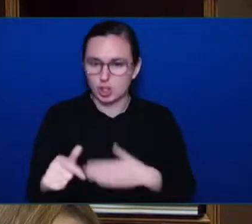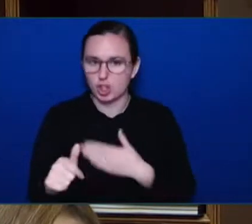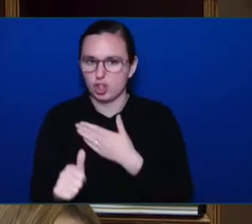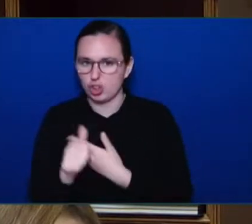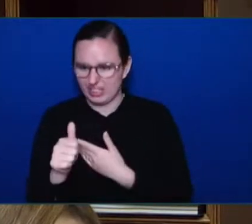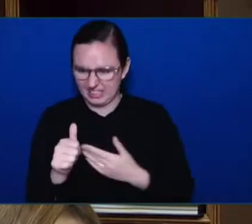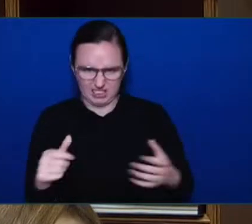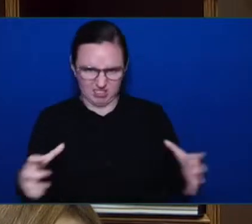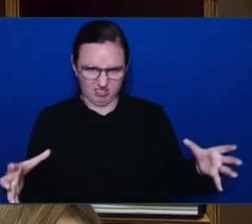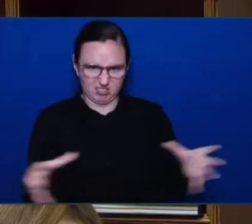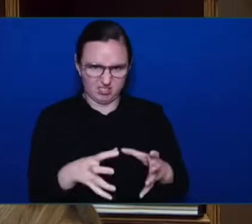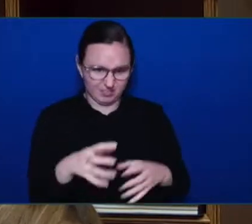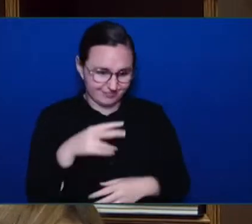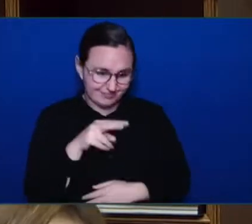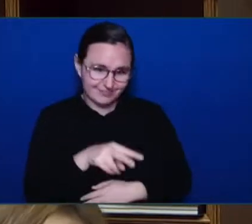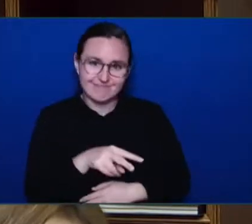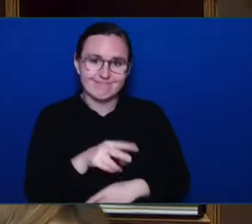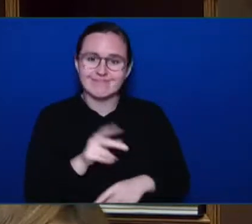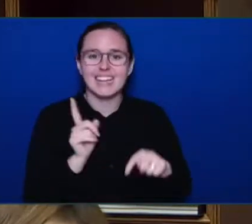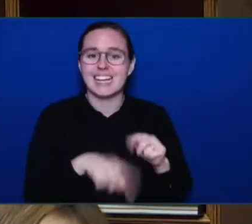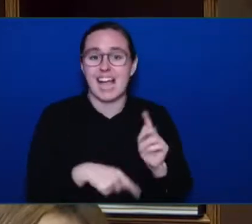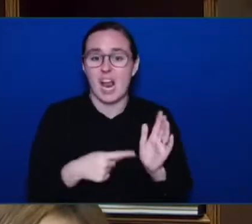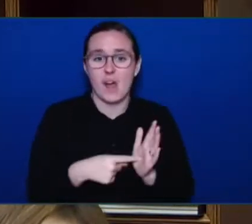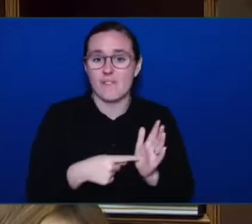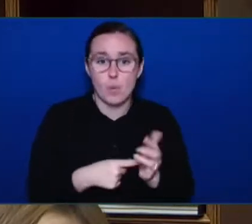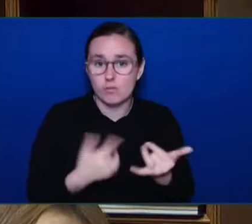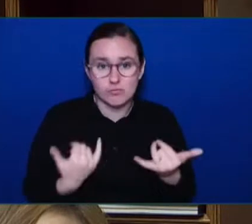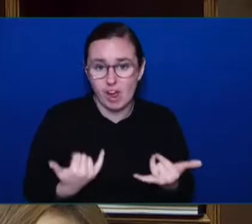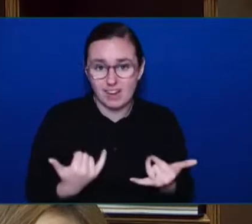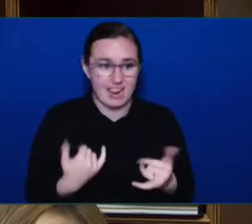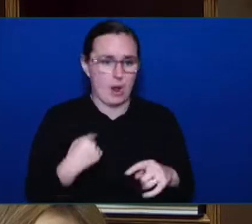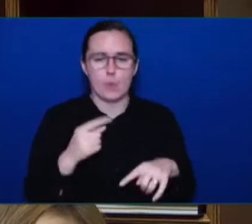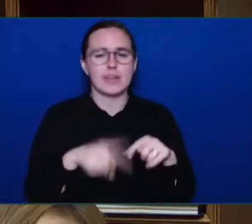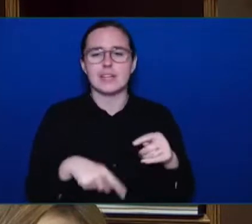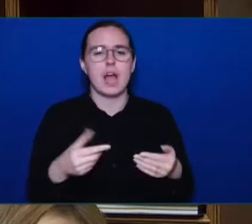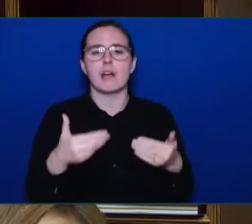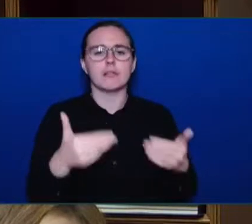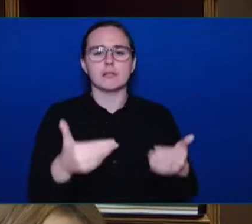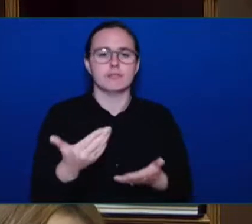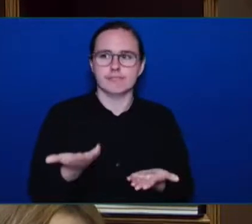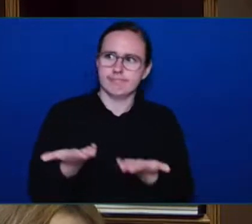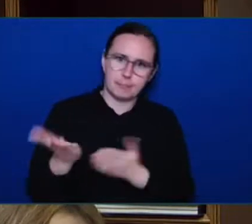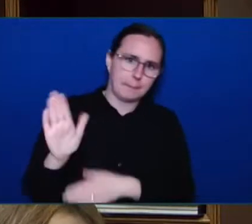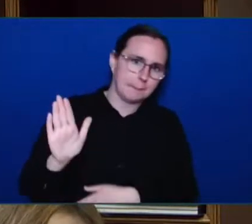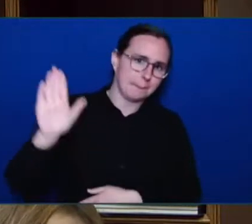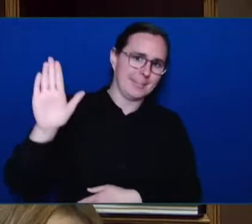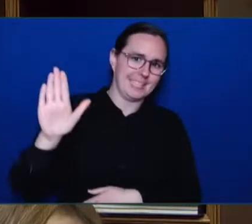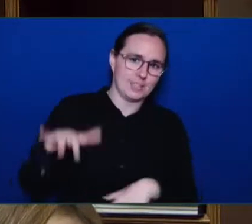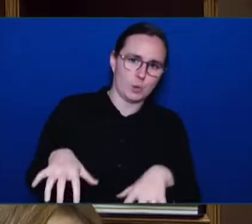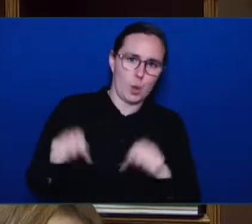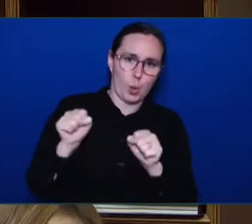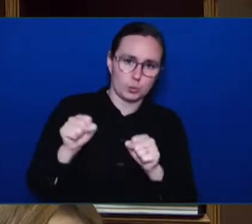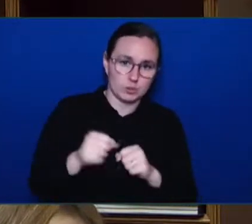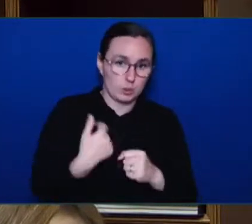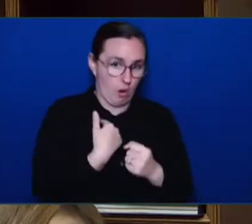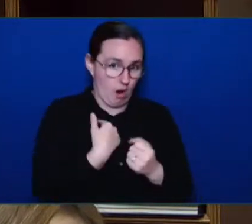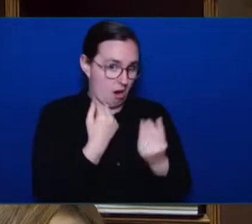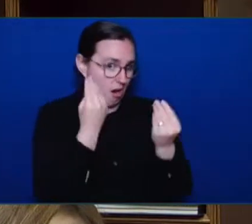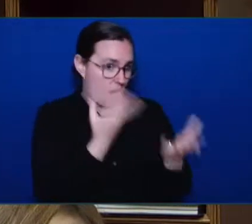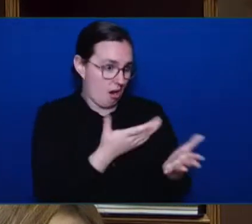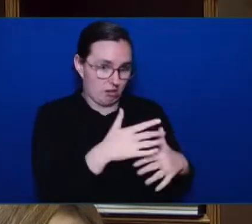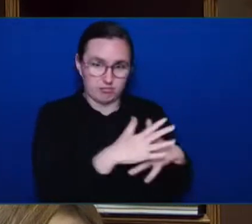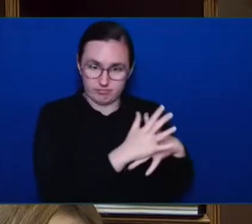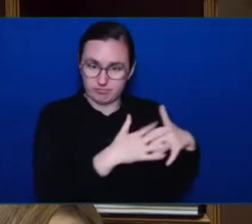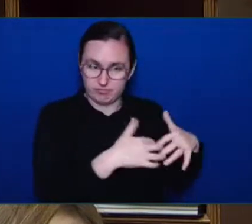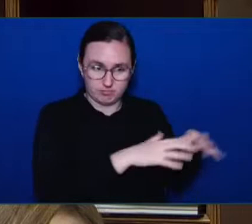I relayed that information to the nations and have provided an opportunity for them to meet with me